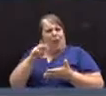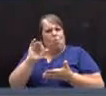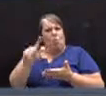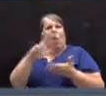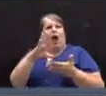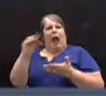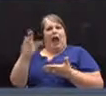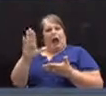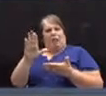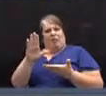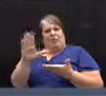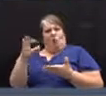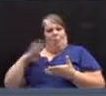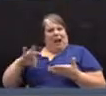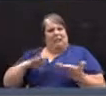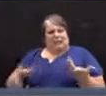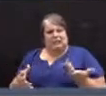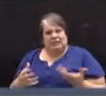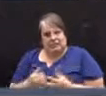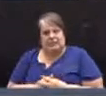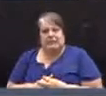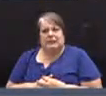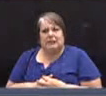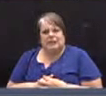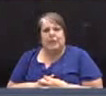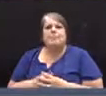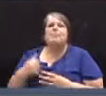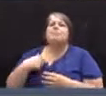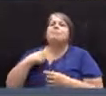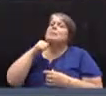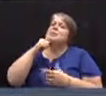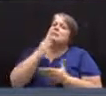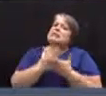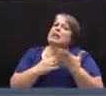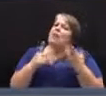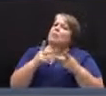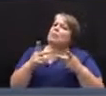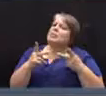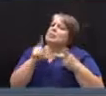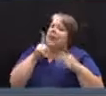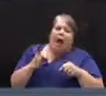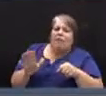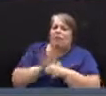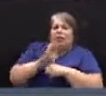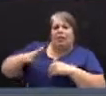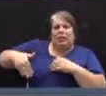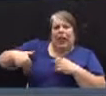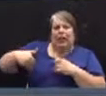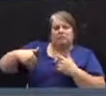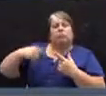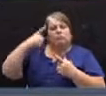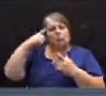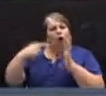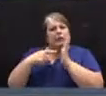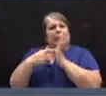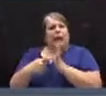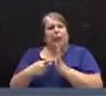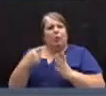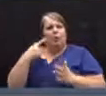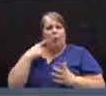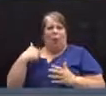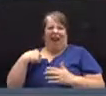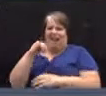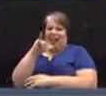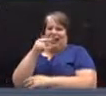positions that have not been filled fully over the course of this year. For example, we've had an